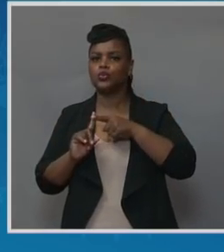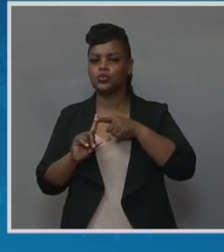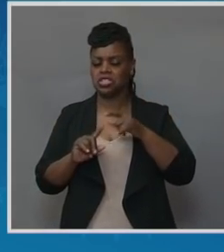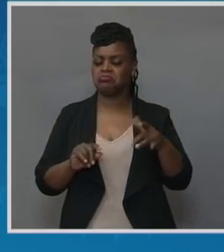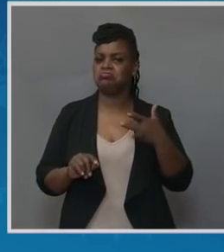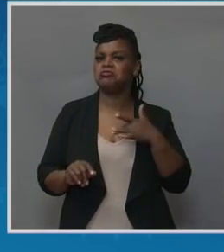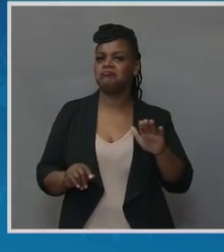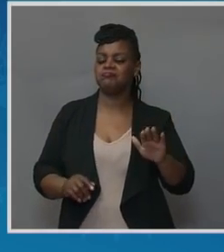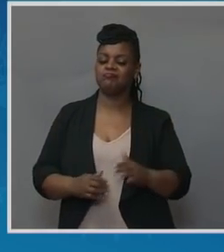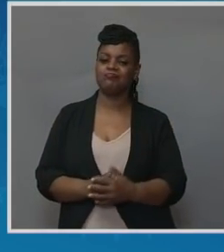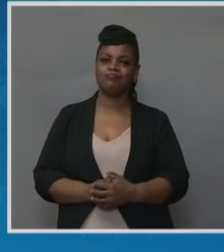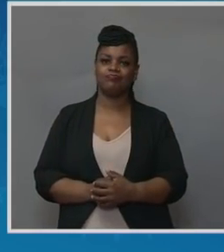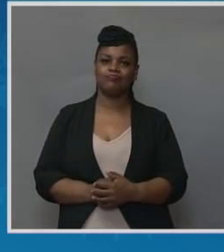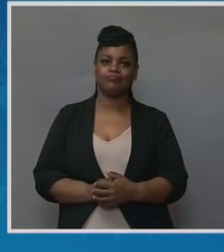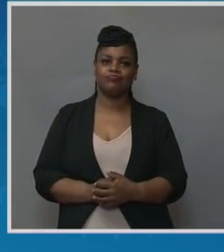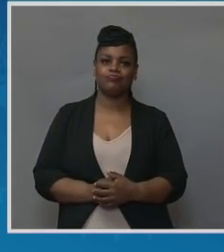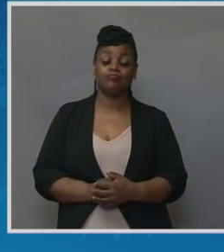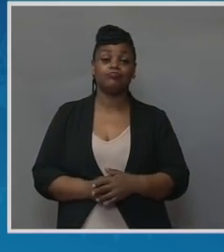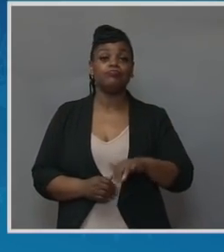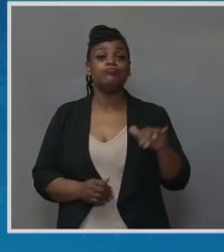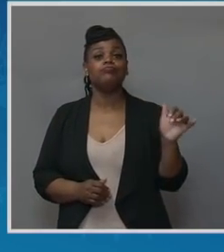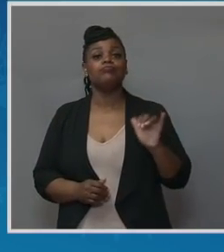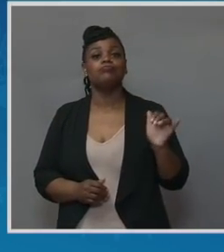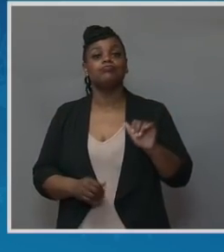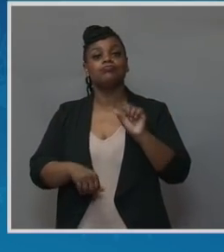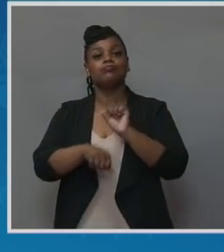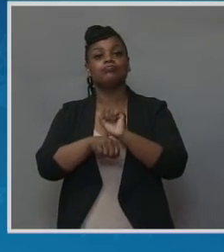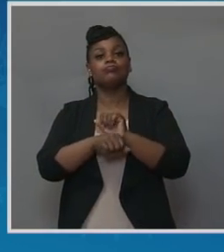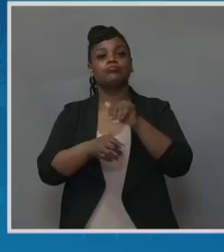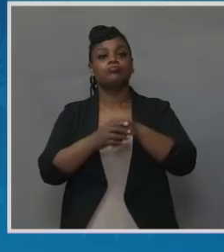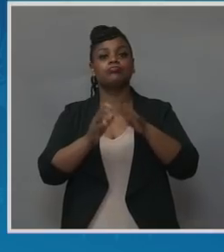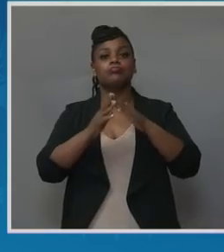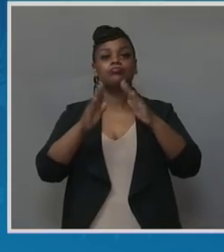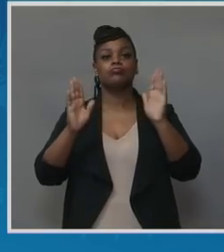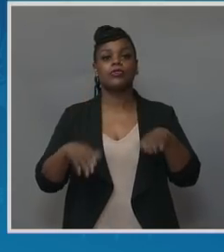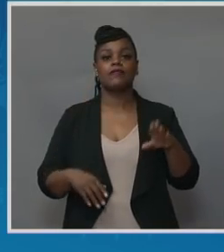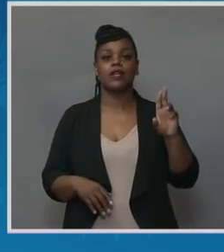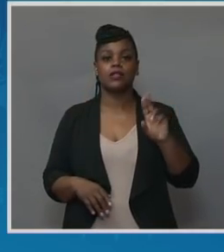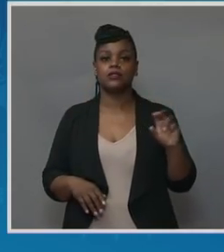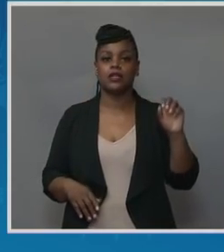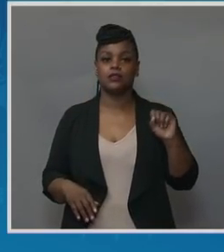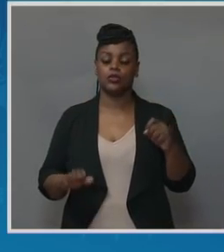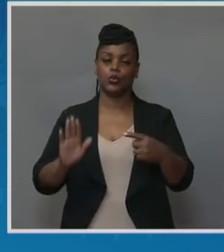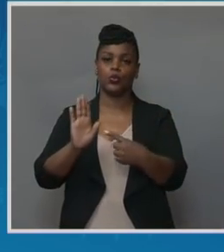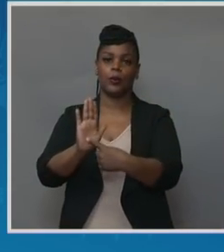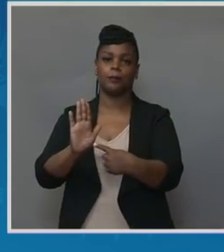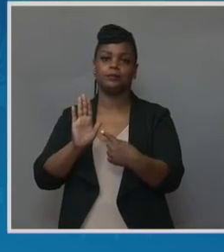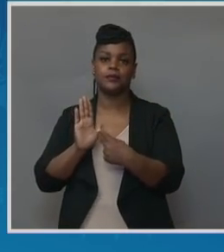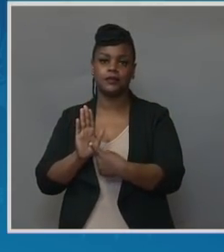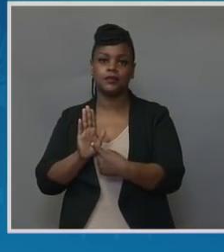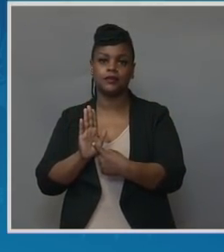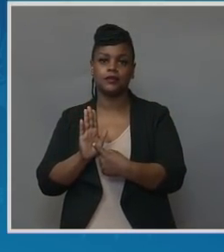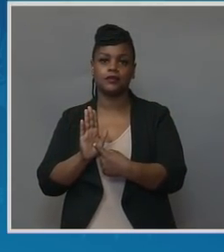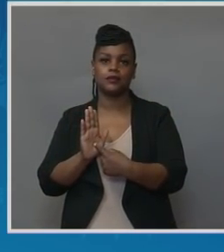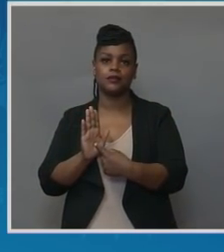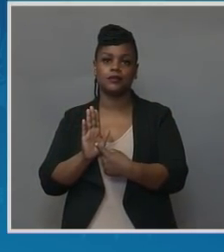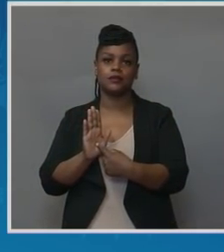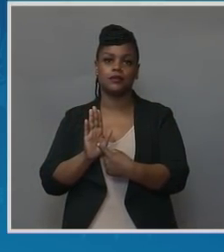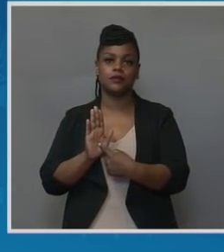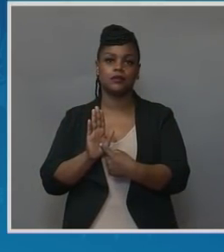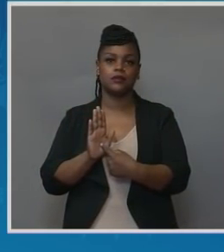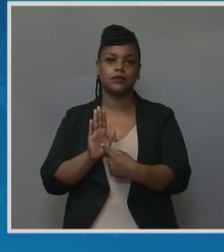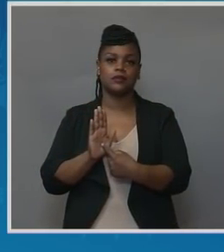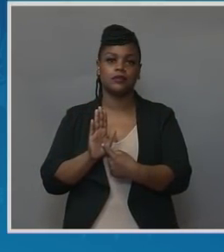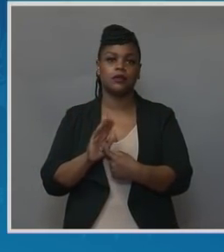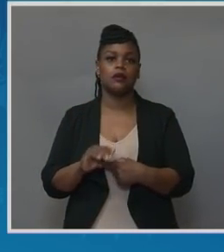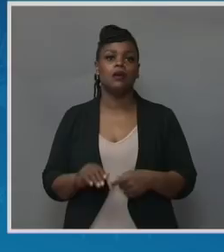and the U.S. of Representatives. And at the time of her untimely death, she was at the American Hospital